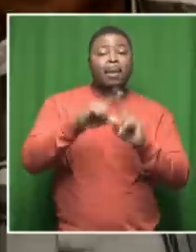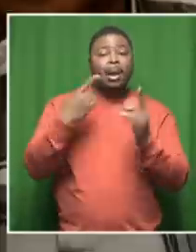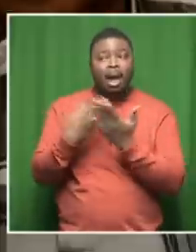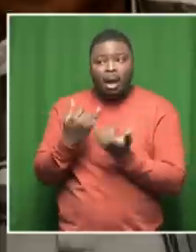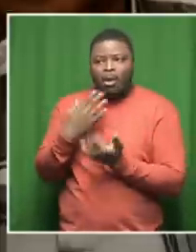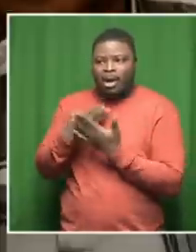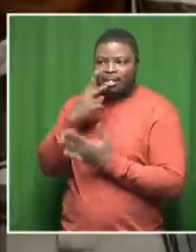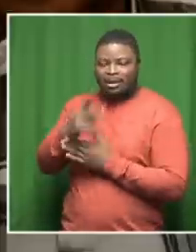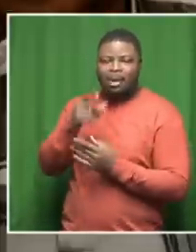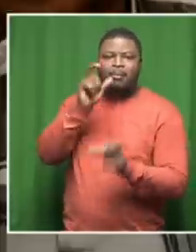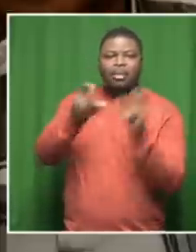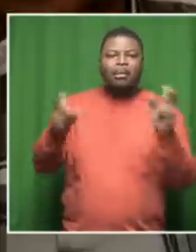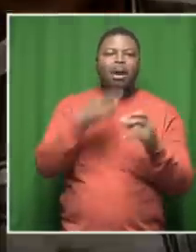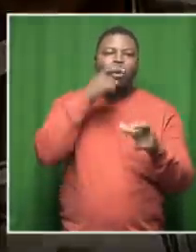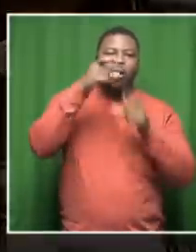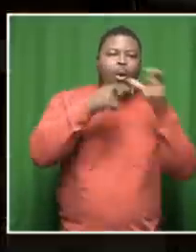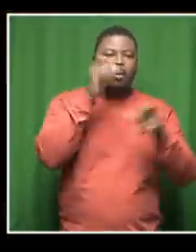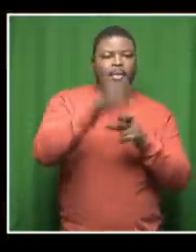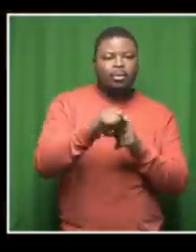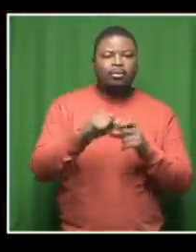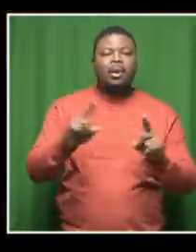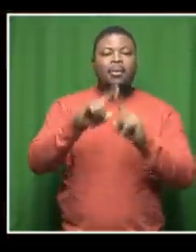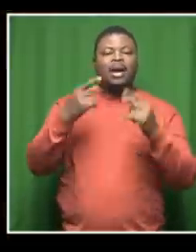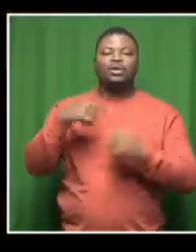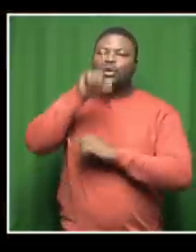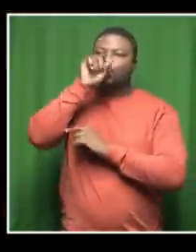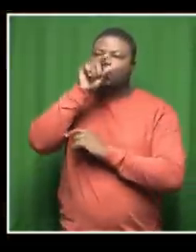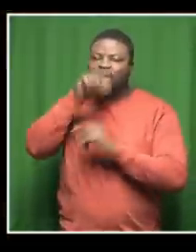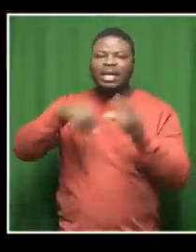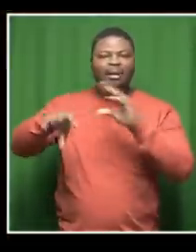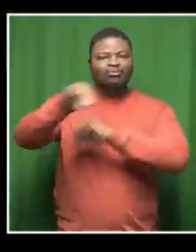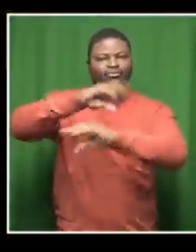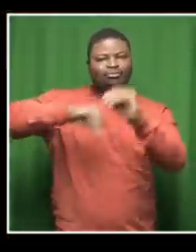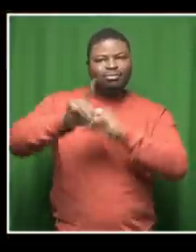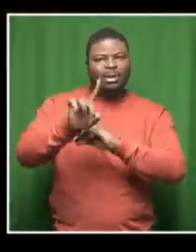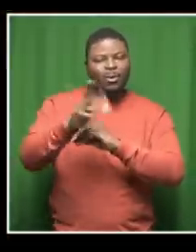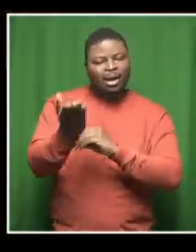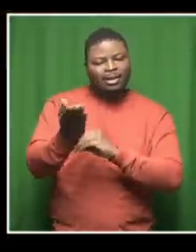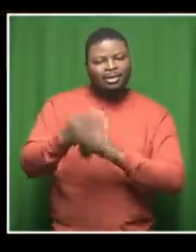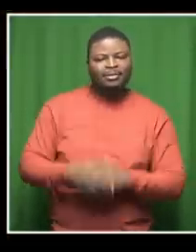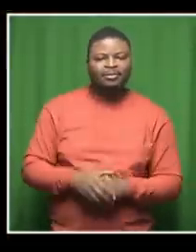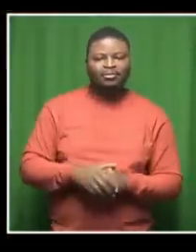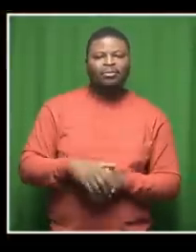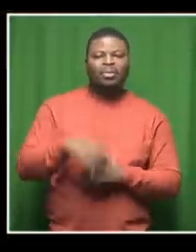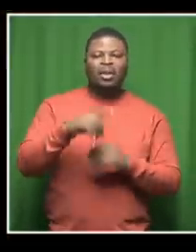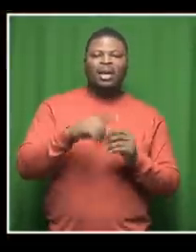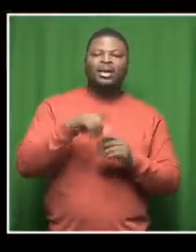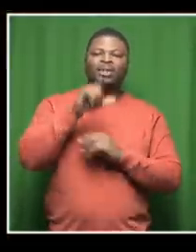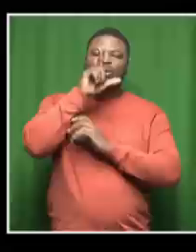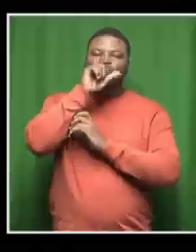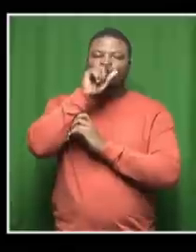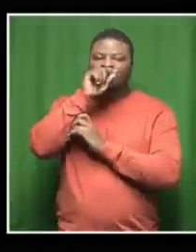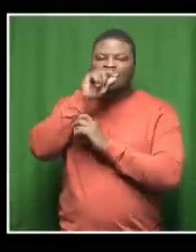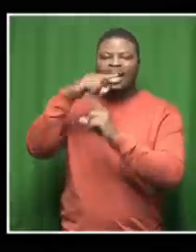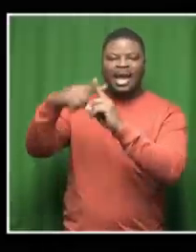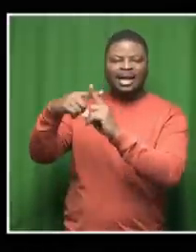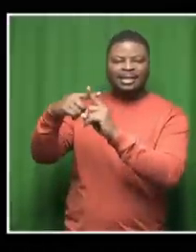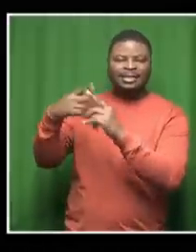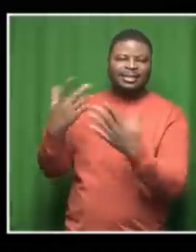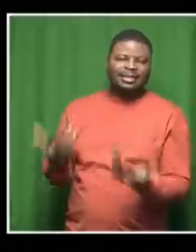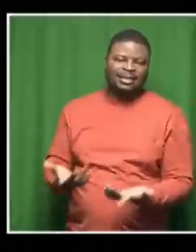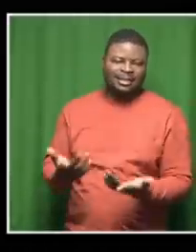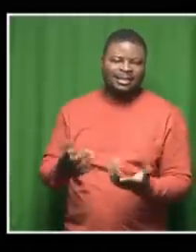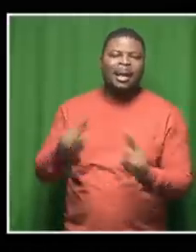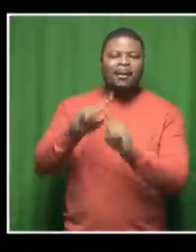on to trending topics now let's take a look at them and so um twitter x is sitting right at the top i mean everybody is